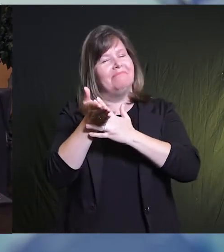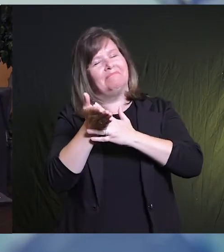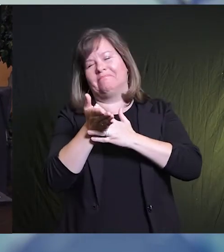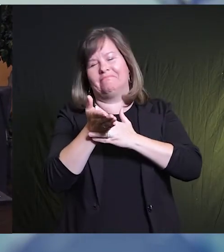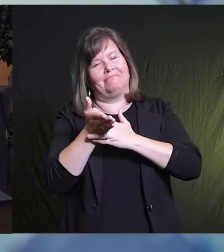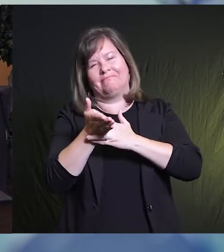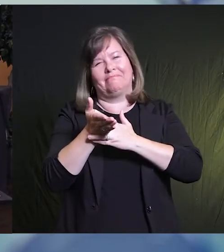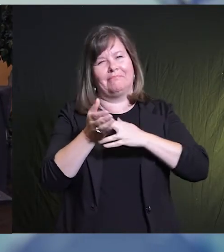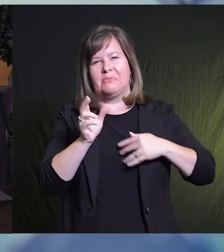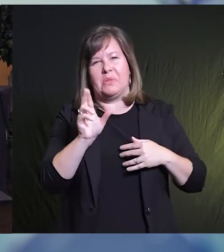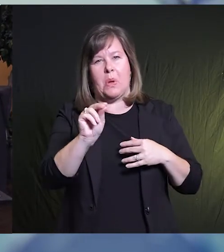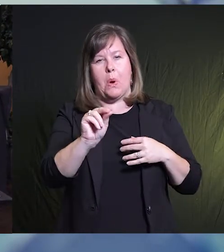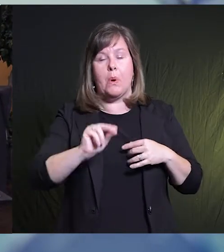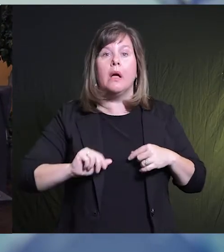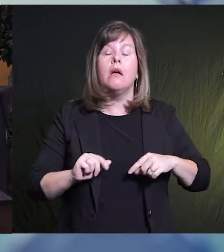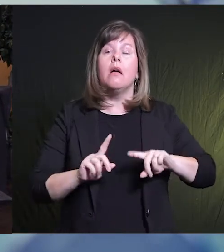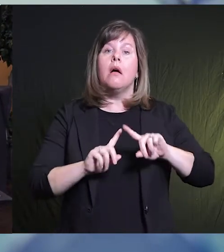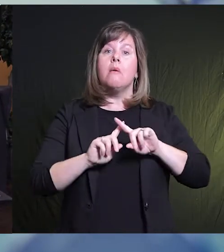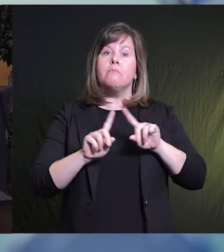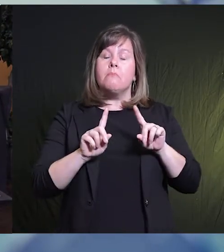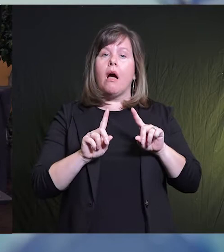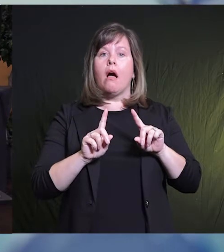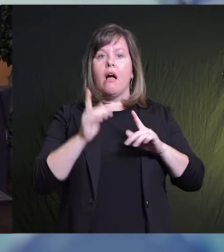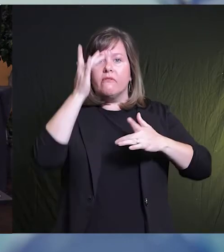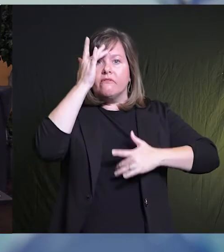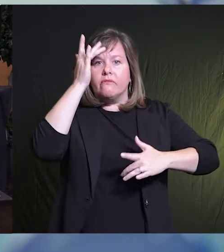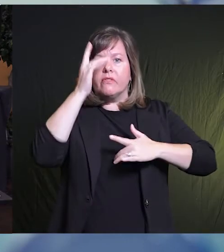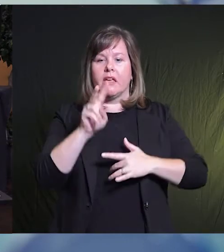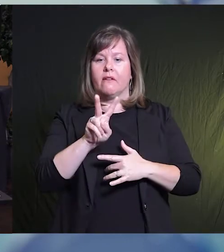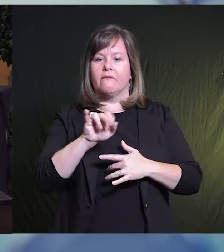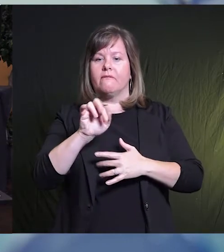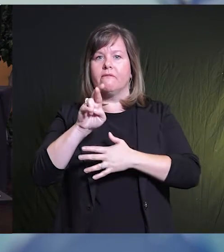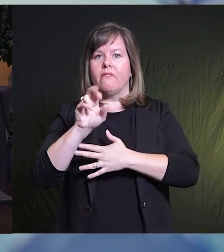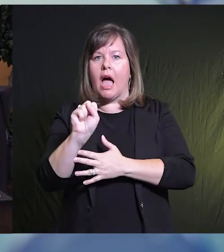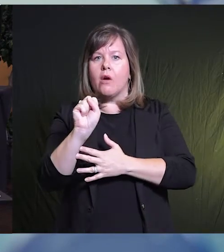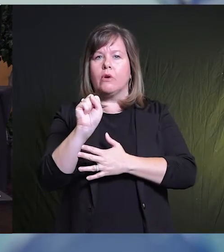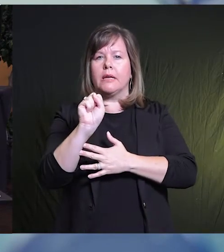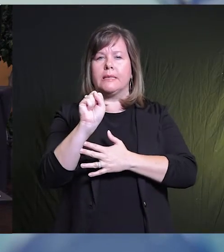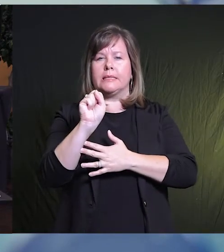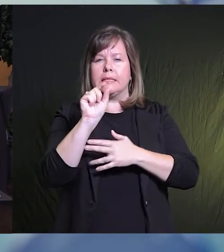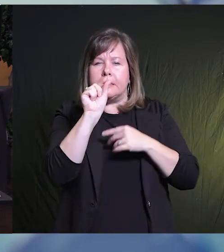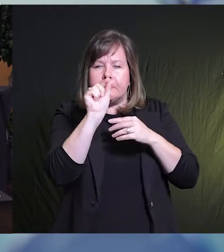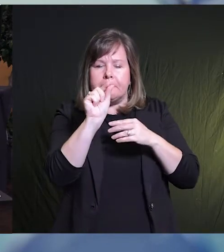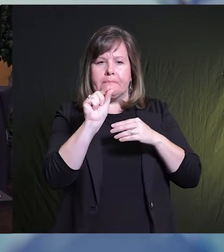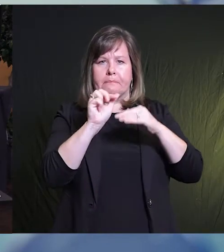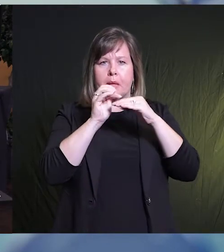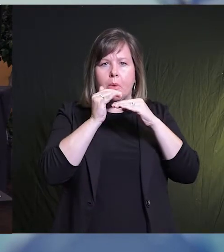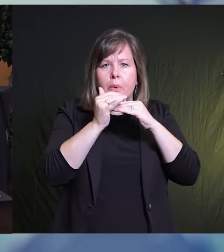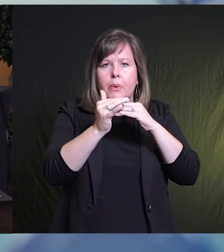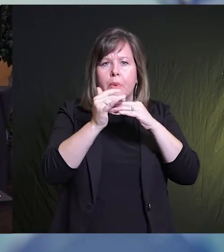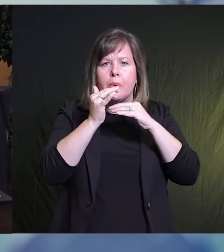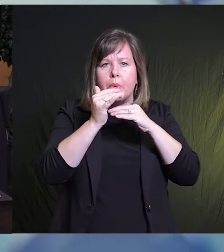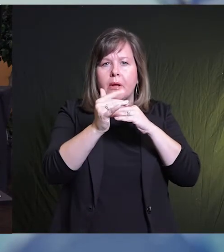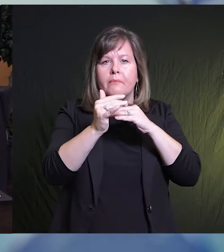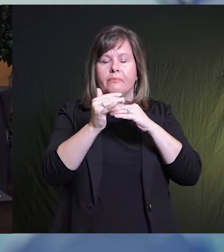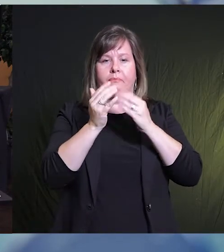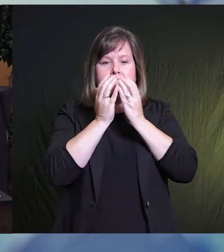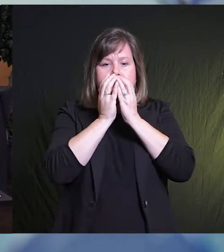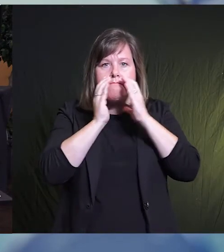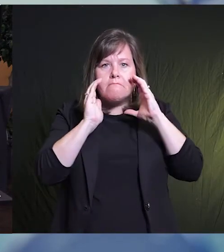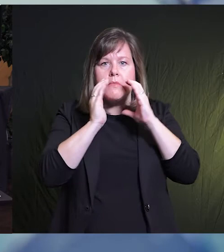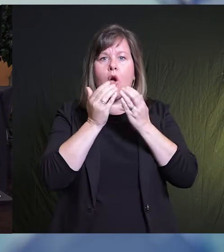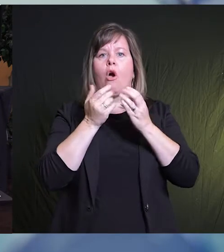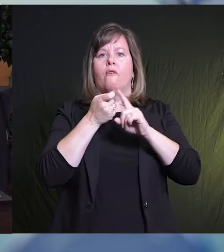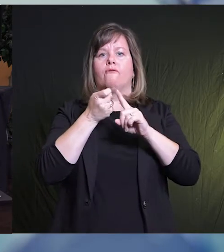However it's also very important to know that the virus particles that are most concerned about and the highest concentration of them are contained in